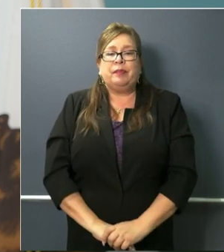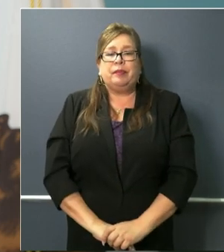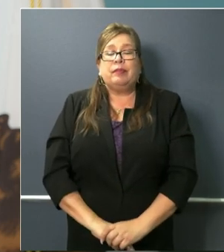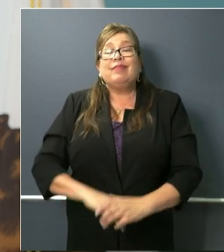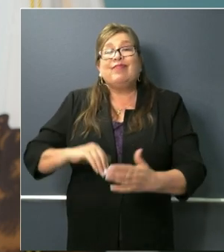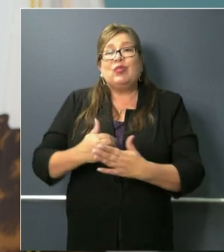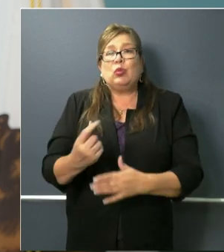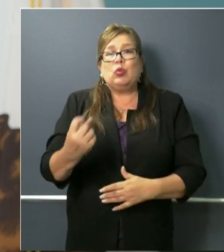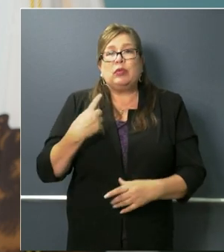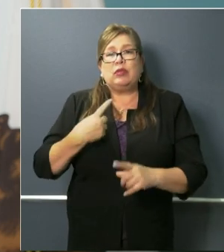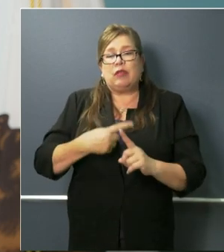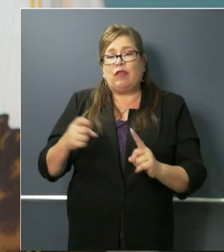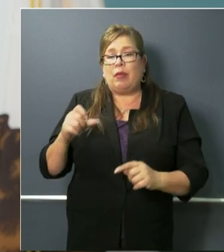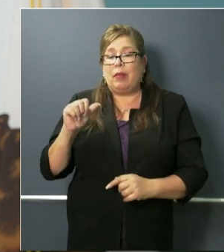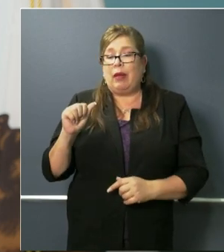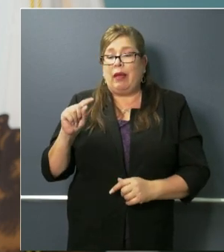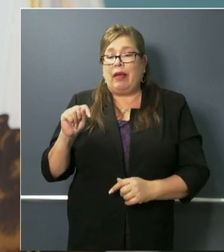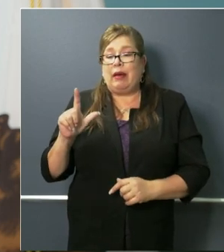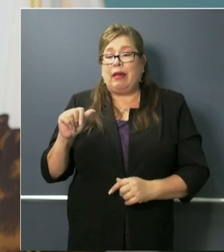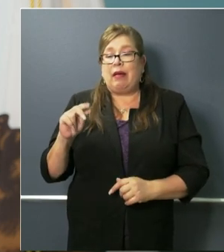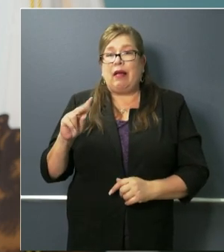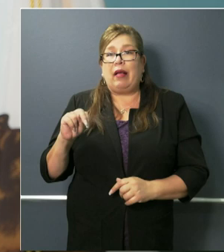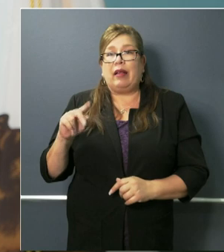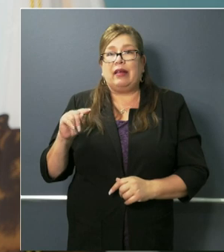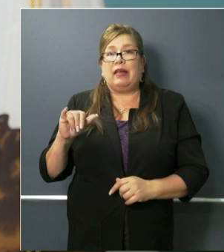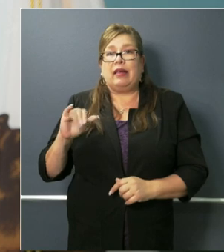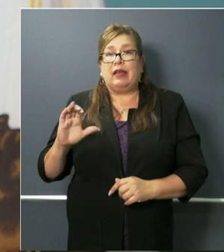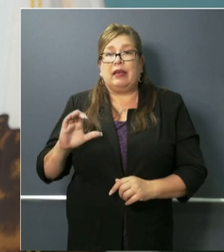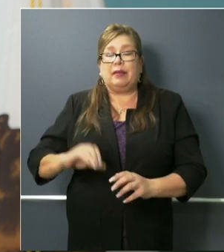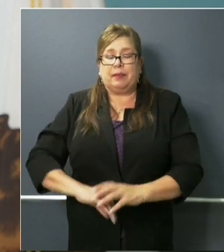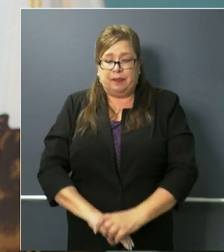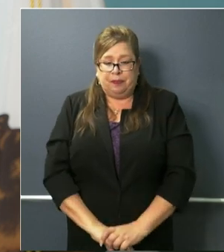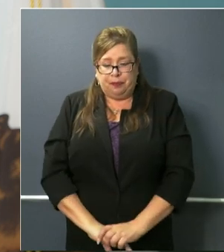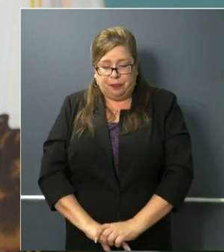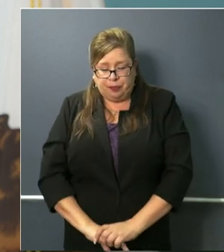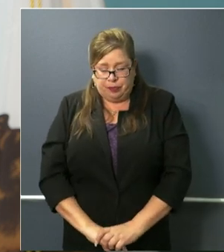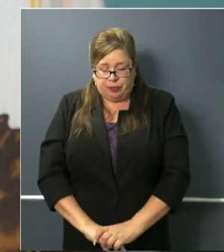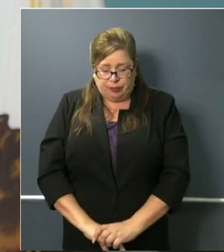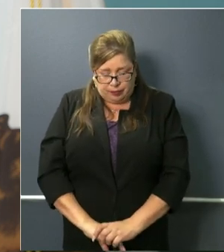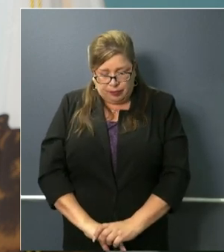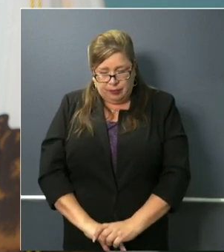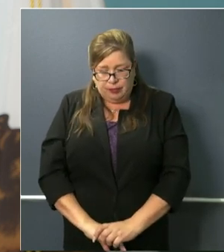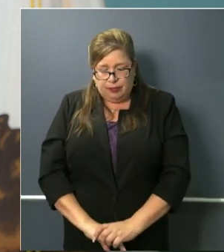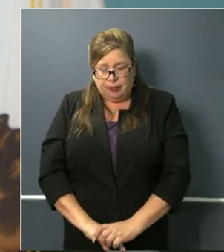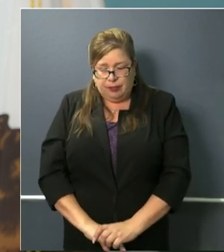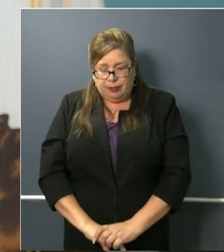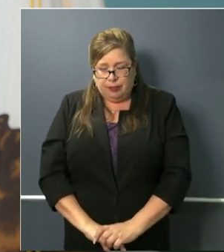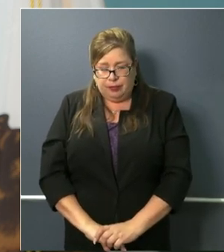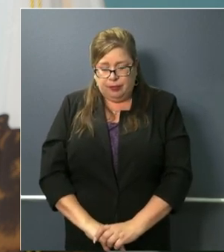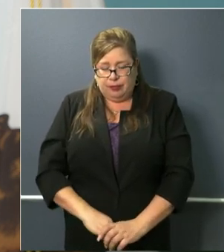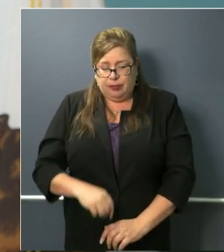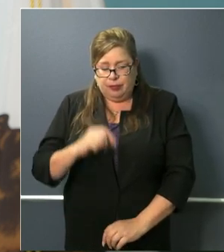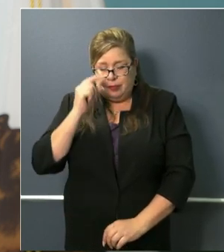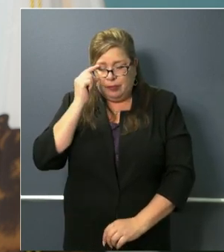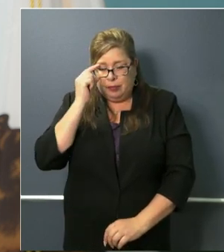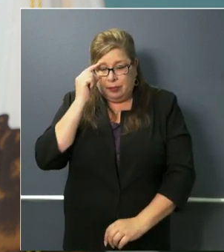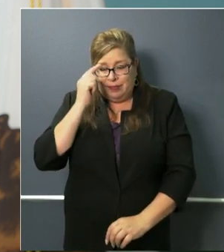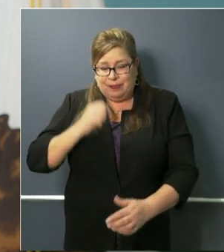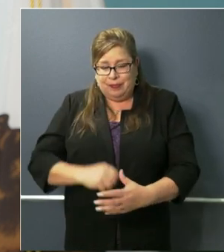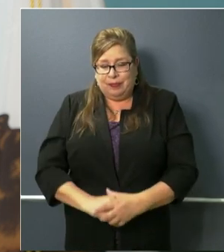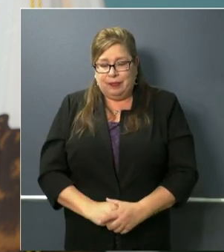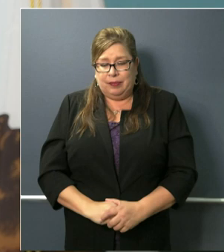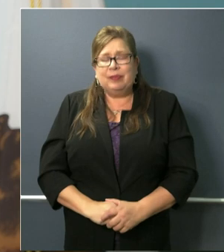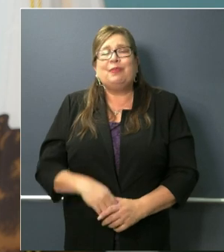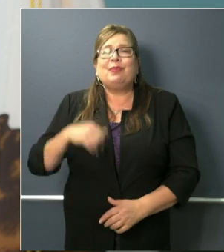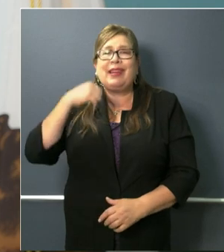uh governor good good afternoon uh i know this isn't the most immediate issue you are dealing with but the president today was meeting with the heads of